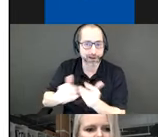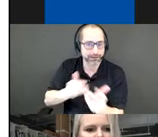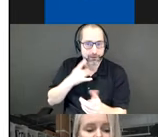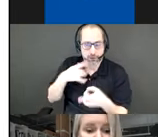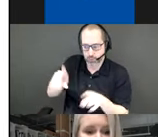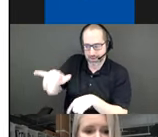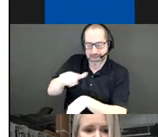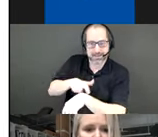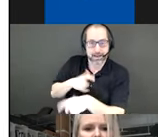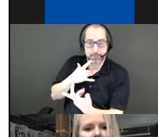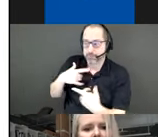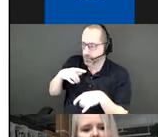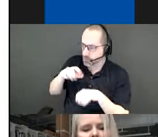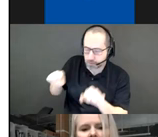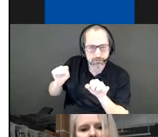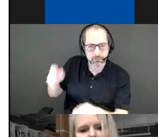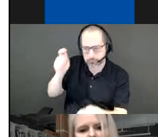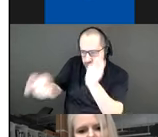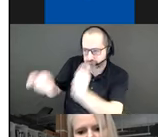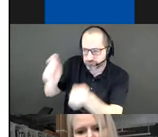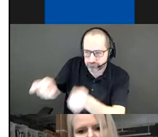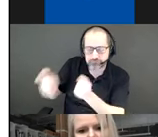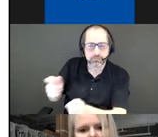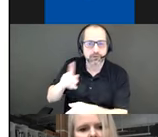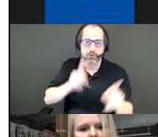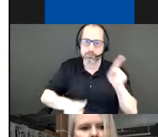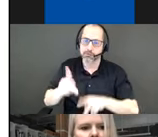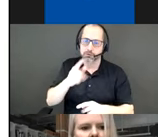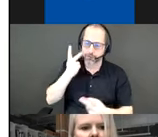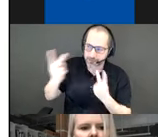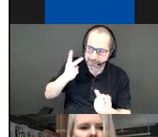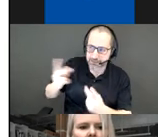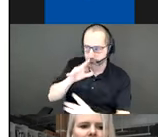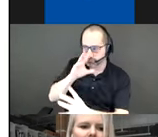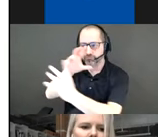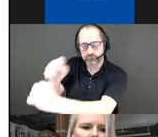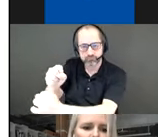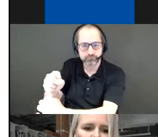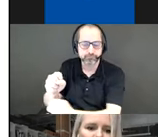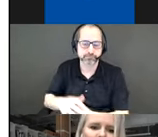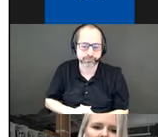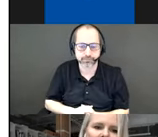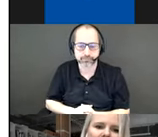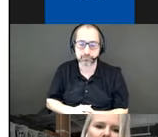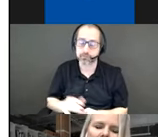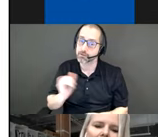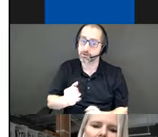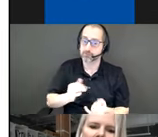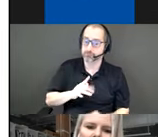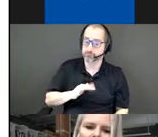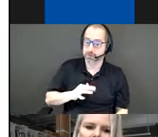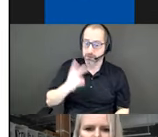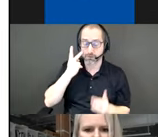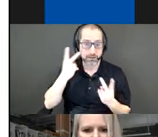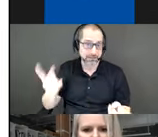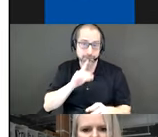buddies on this intersection to engage with Torontonias and visitors alike. Finally, as sort of a bonus, we could see a whole campaign